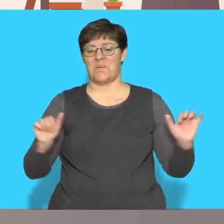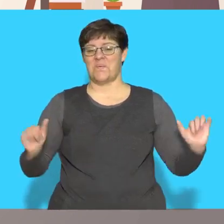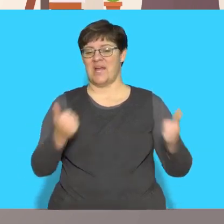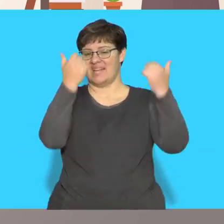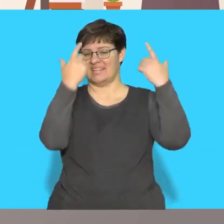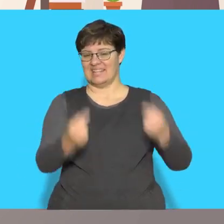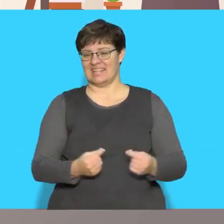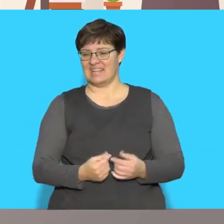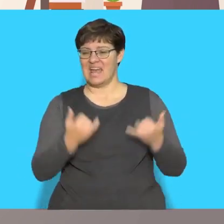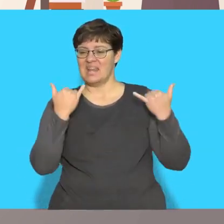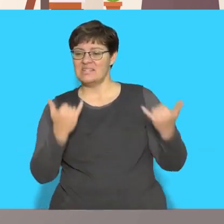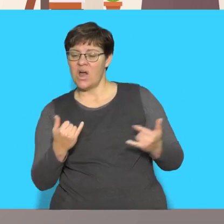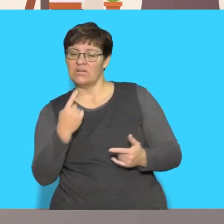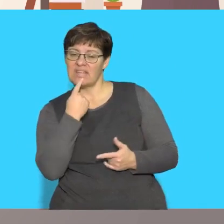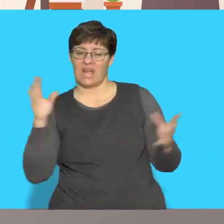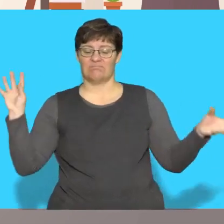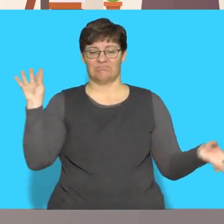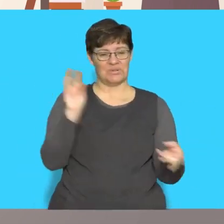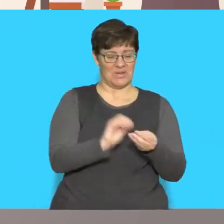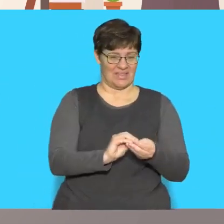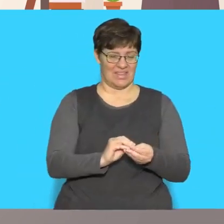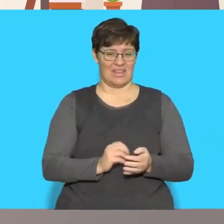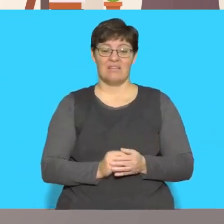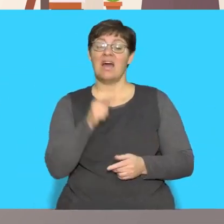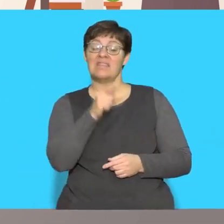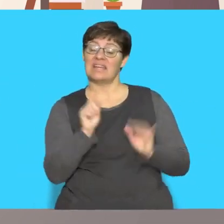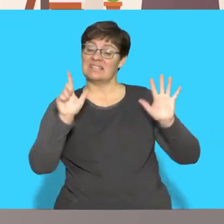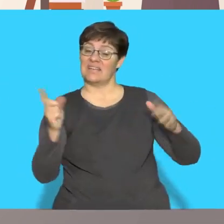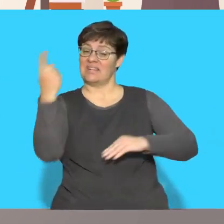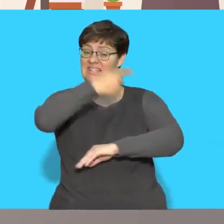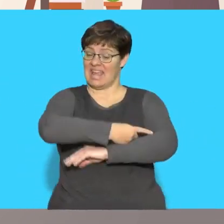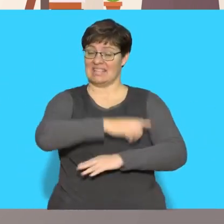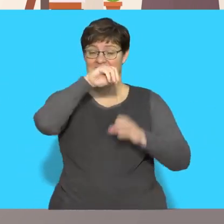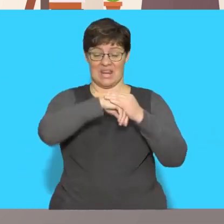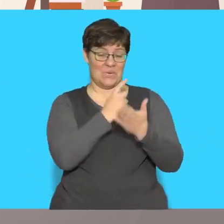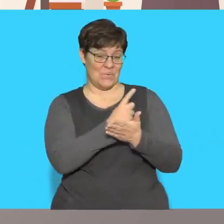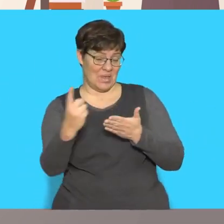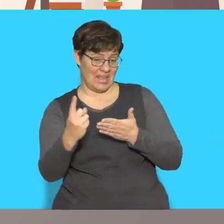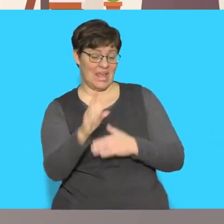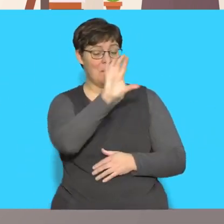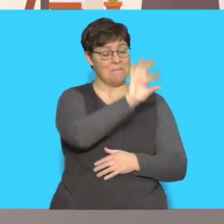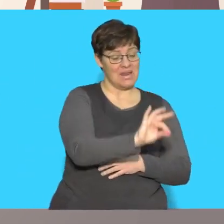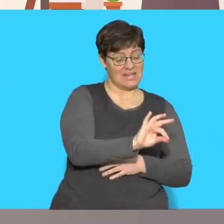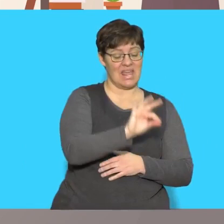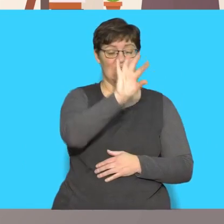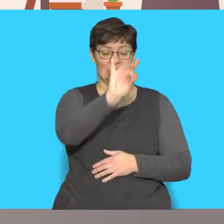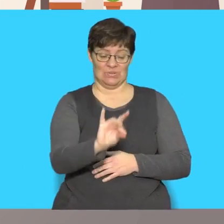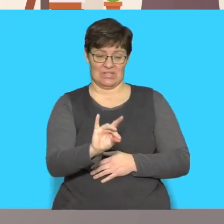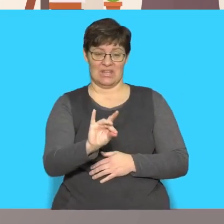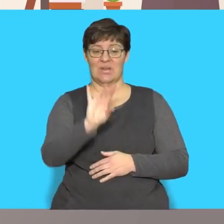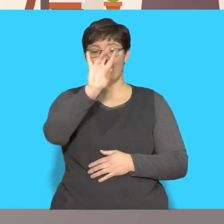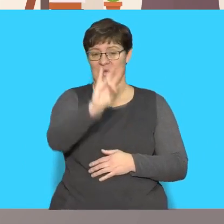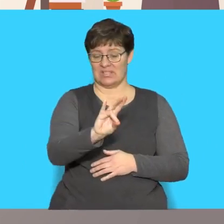Very good! Now let's say it all together. There are seven days in a week. Monday,